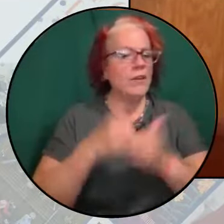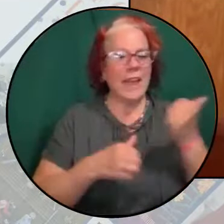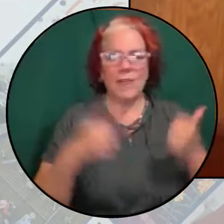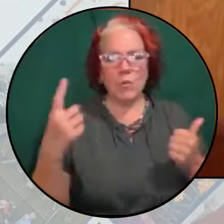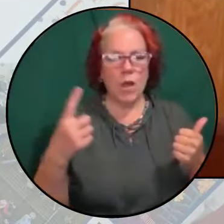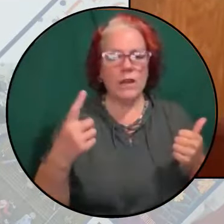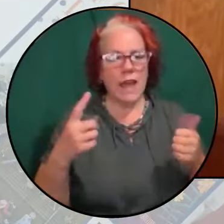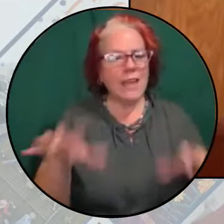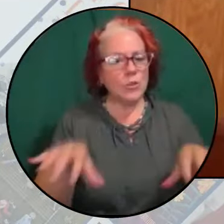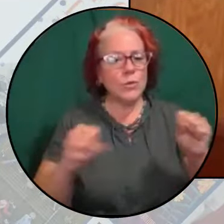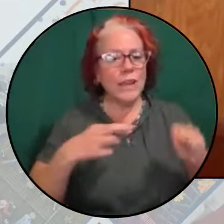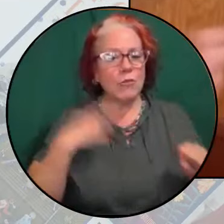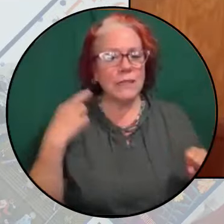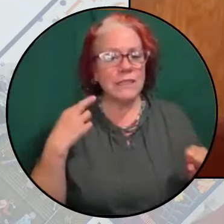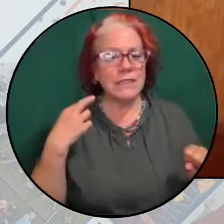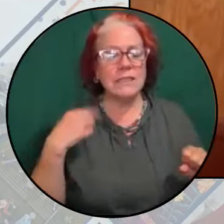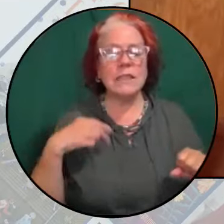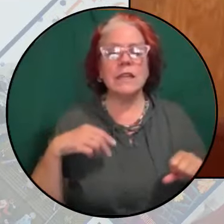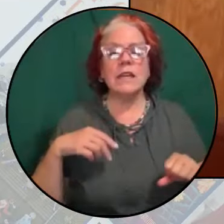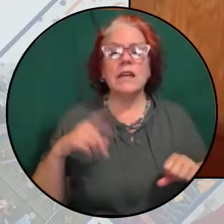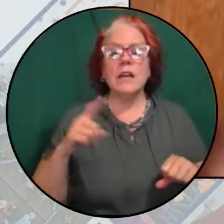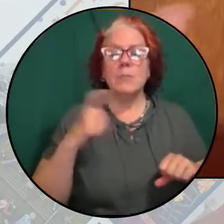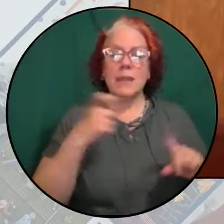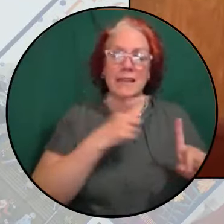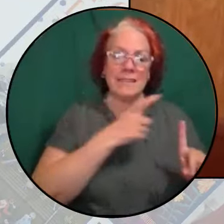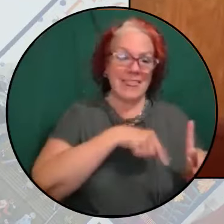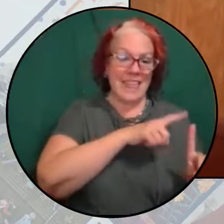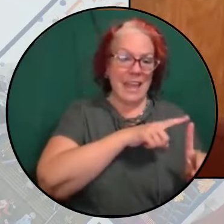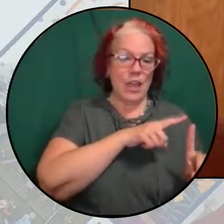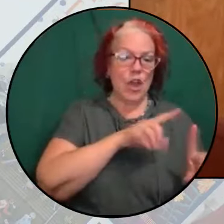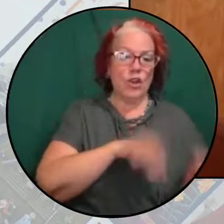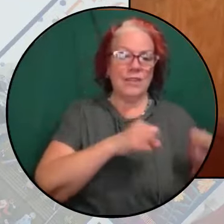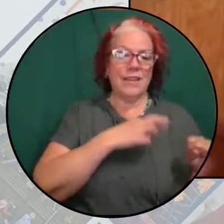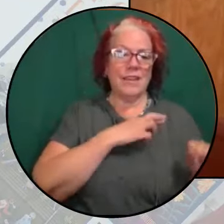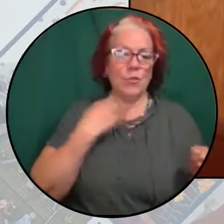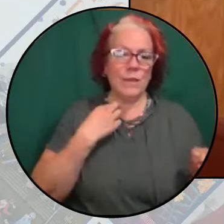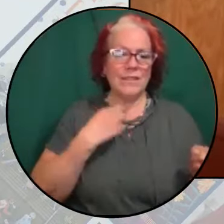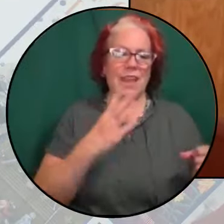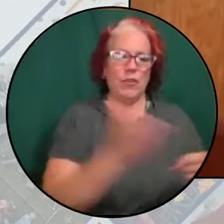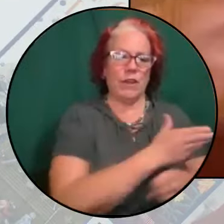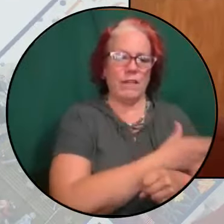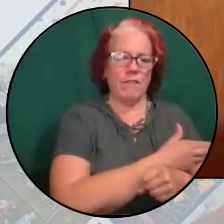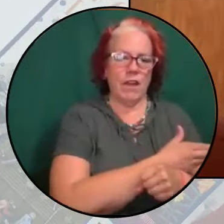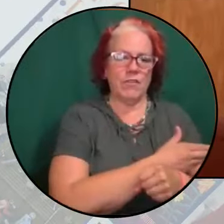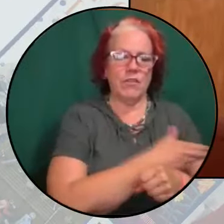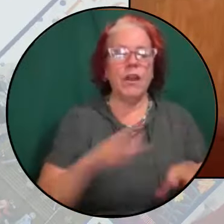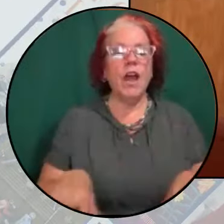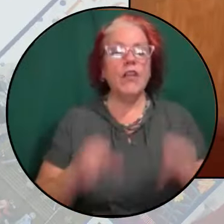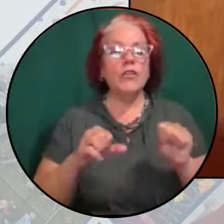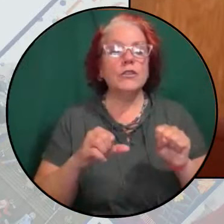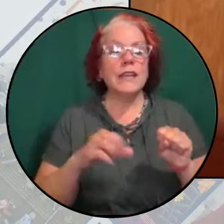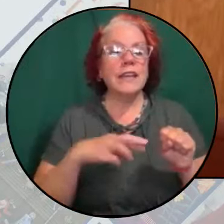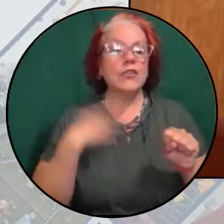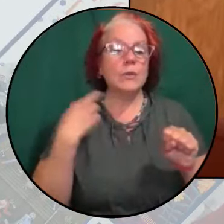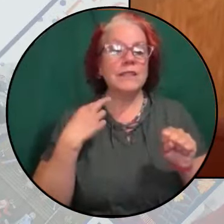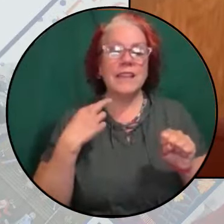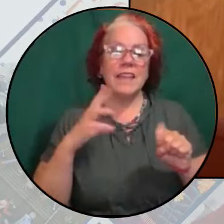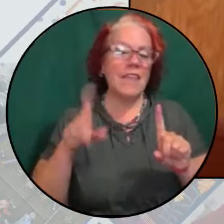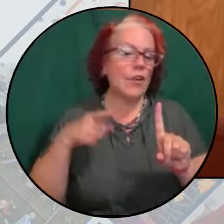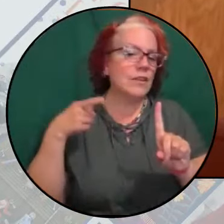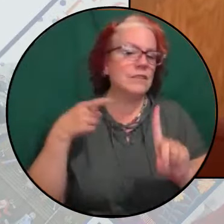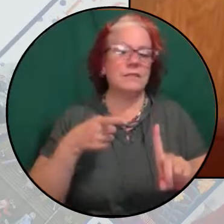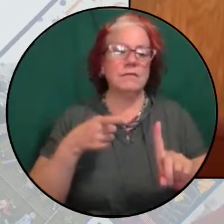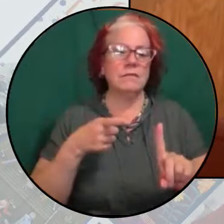also take risks because they're taking the risk and they're getting fired. They're taking the risk and they're getting attacked and targeted and